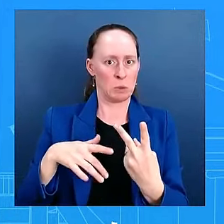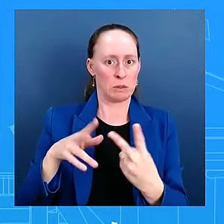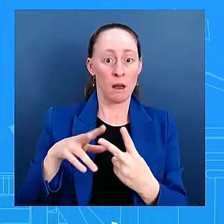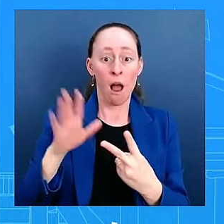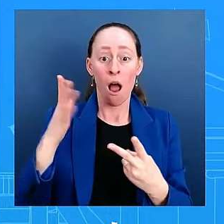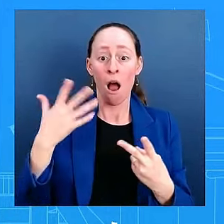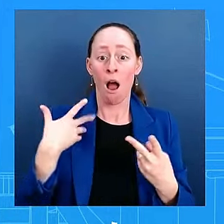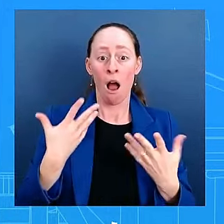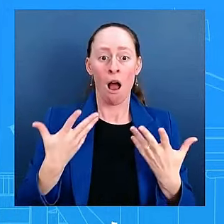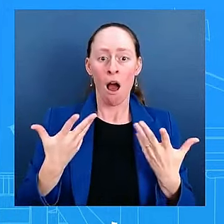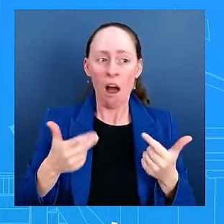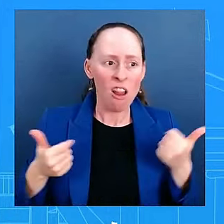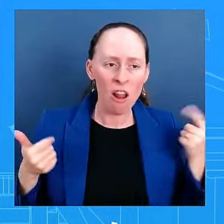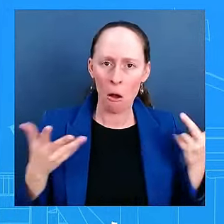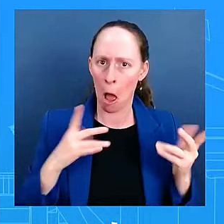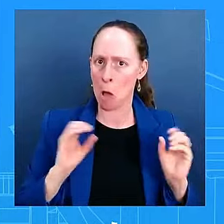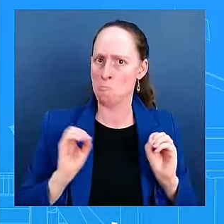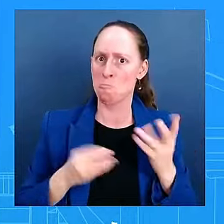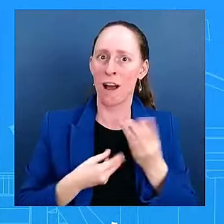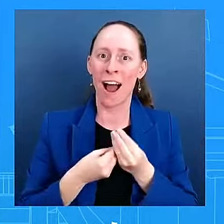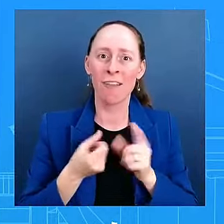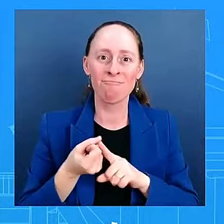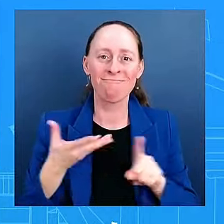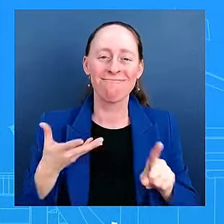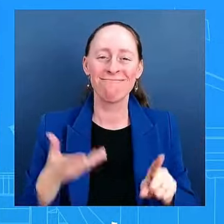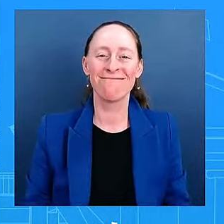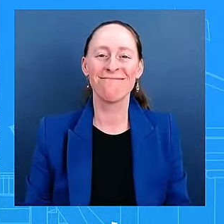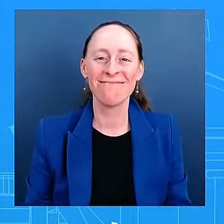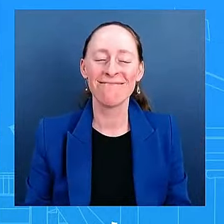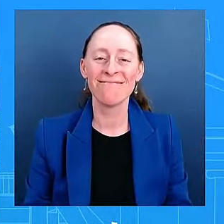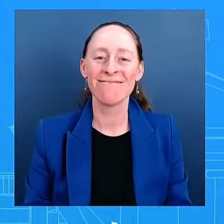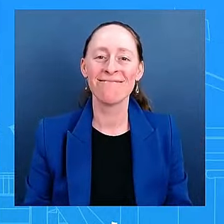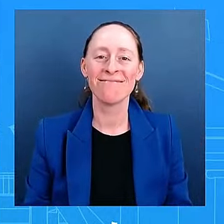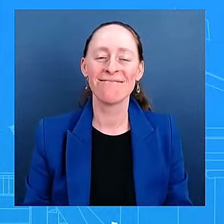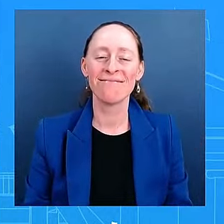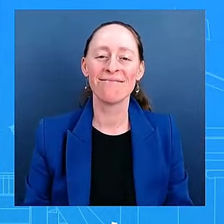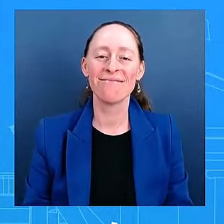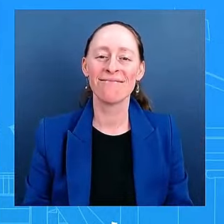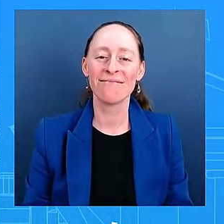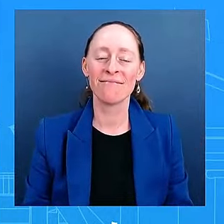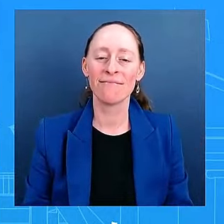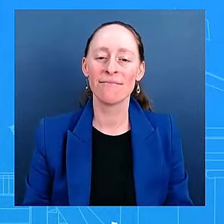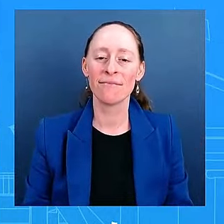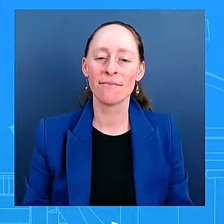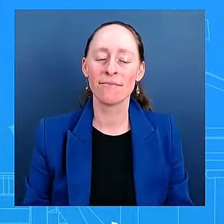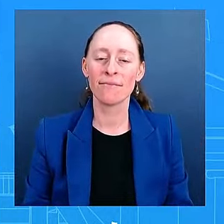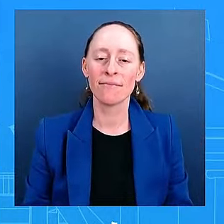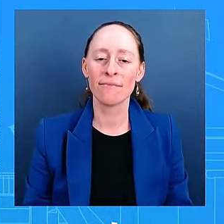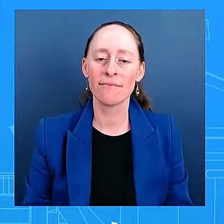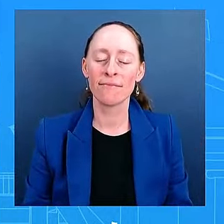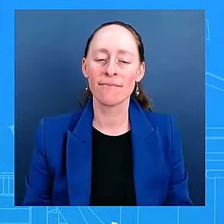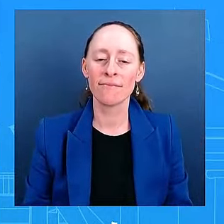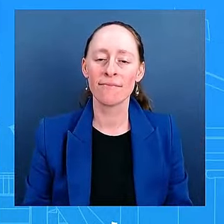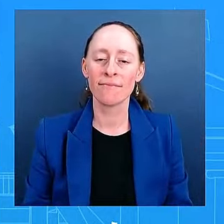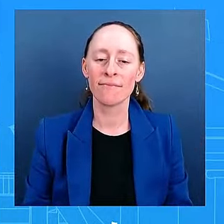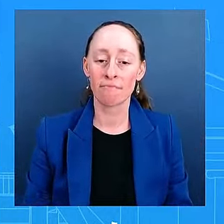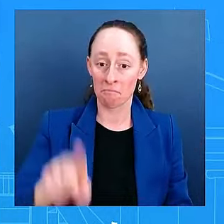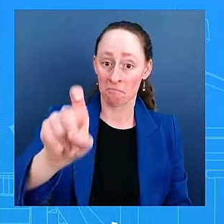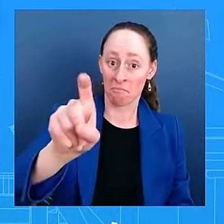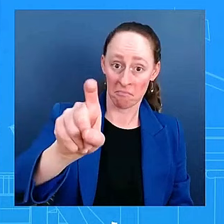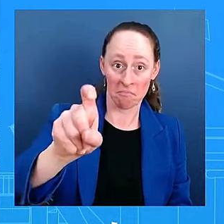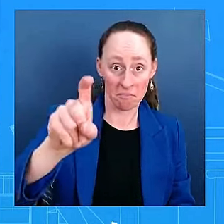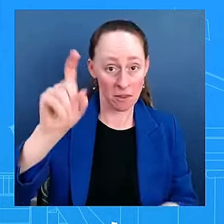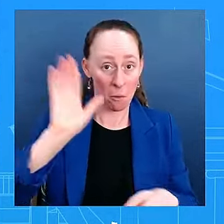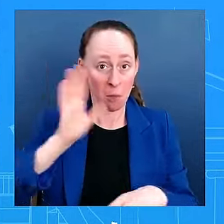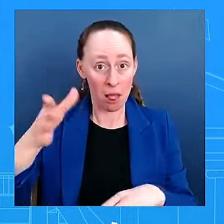Okay. Okay. Is the president still planning to attend APEC and the G20 summits next week? And if so, given